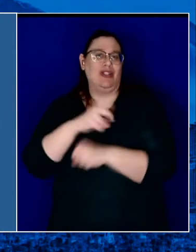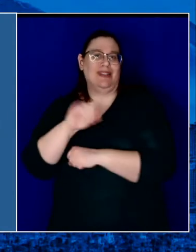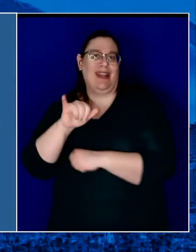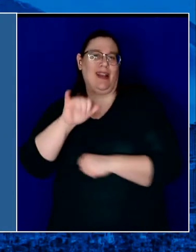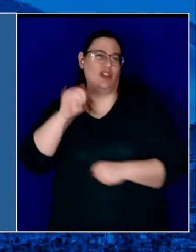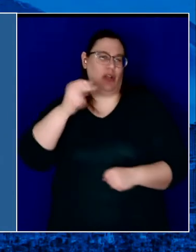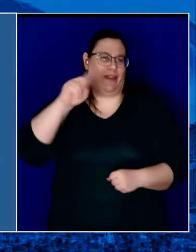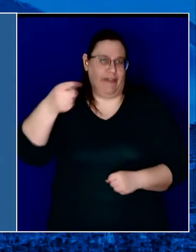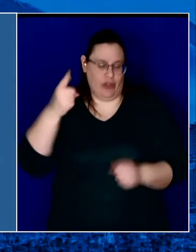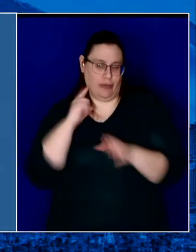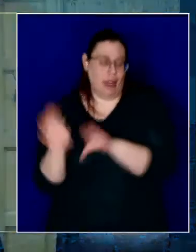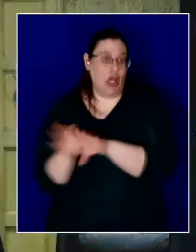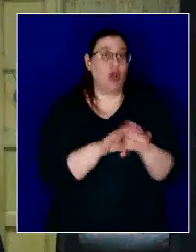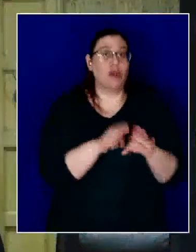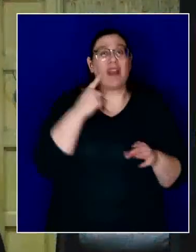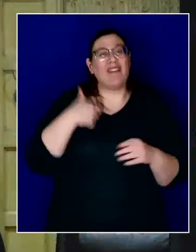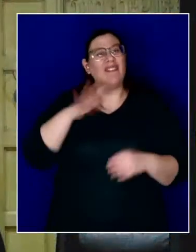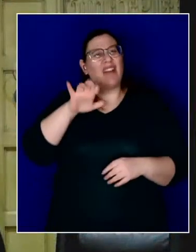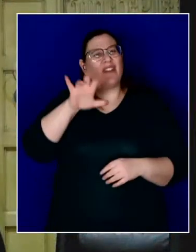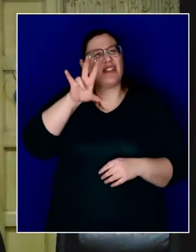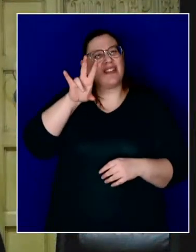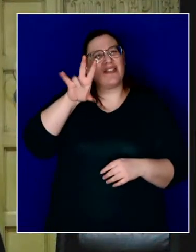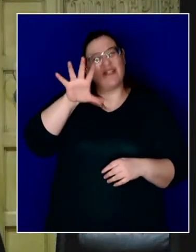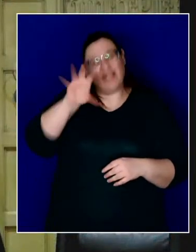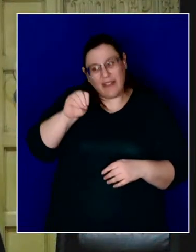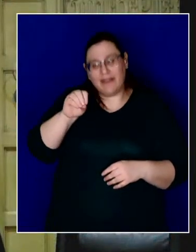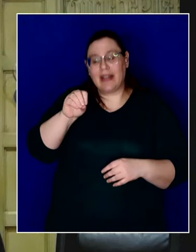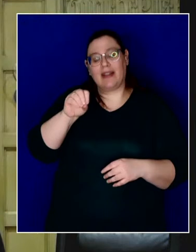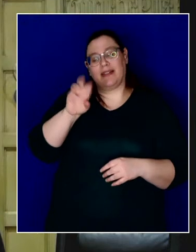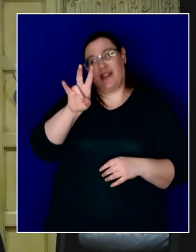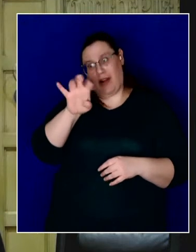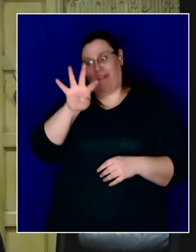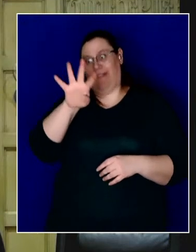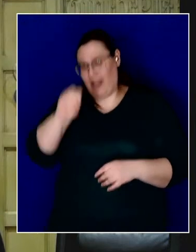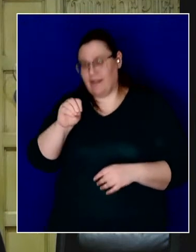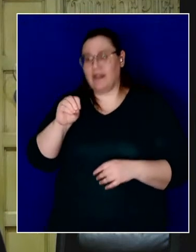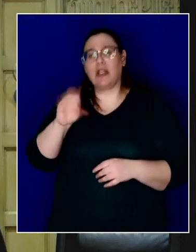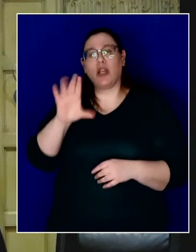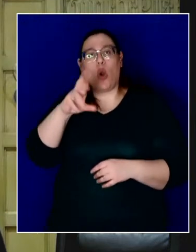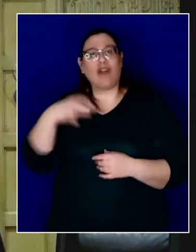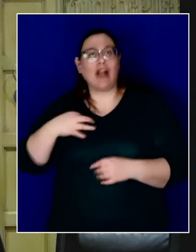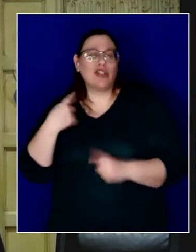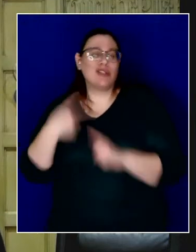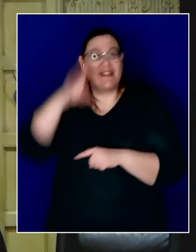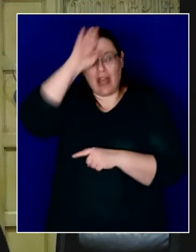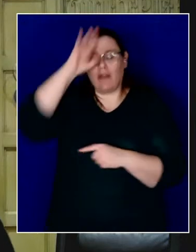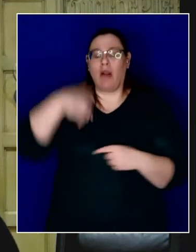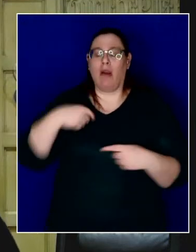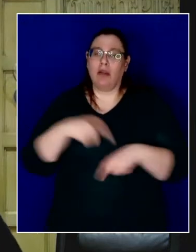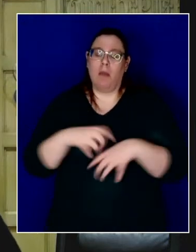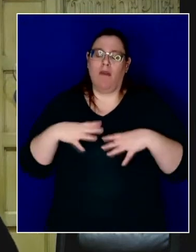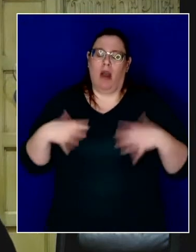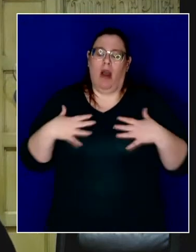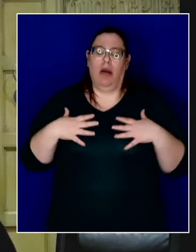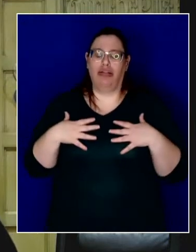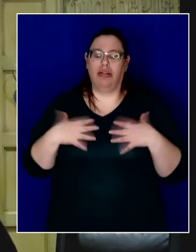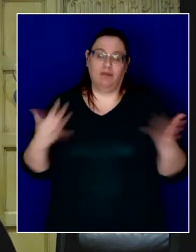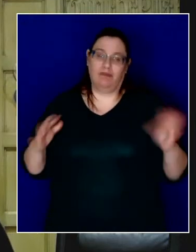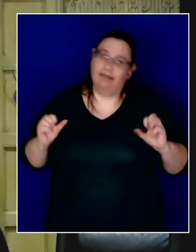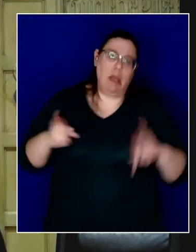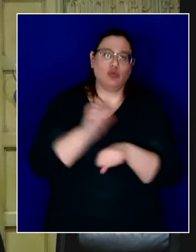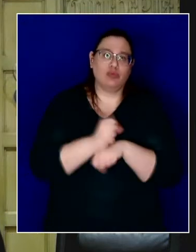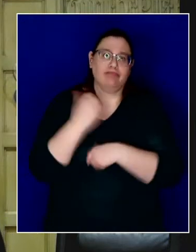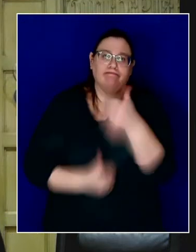firefighters, 750 core volunteers, get a chance to recharge, but they'll be back. And as I said earlier today